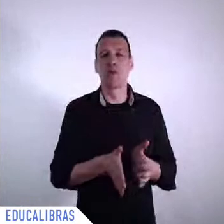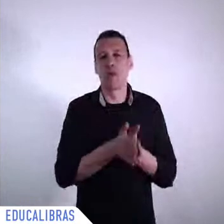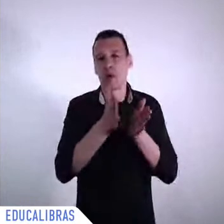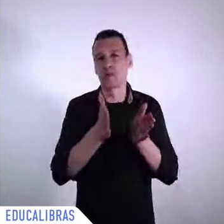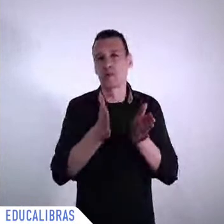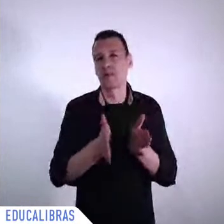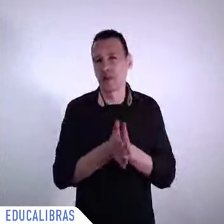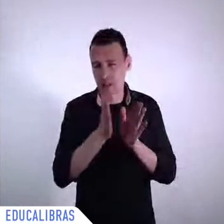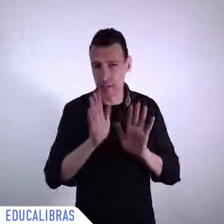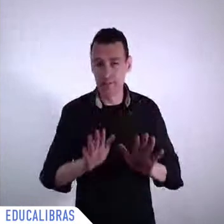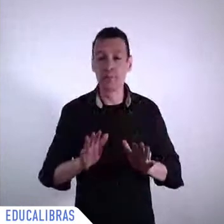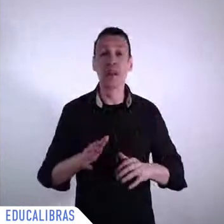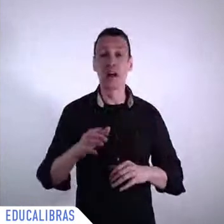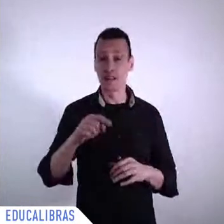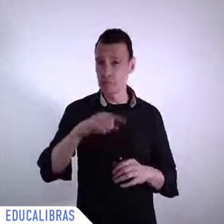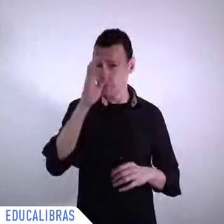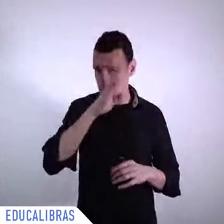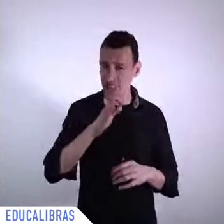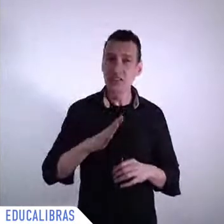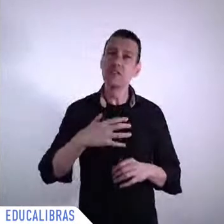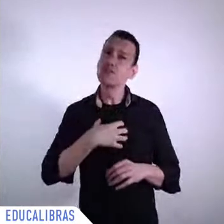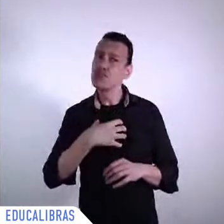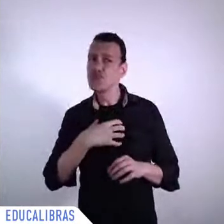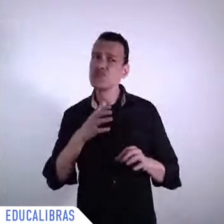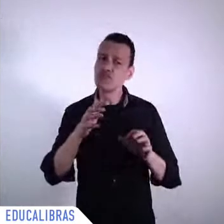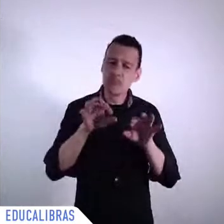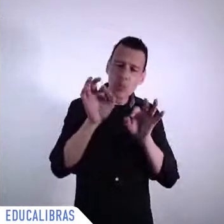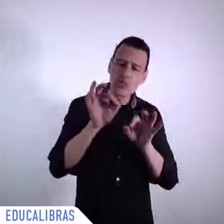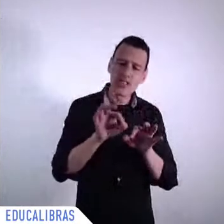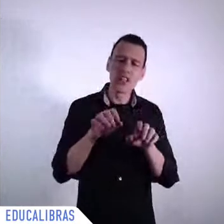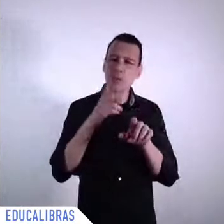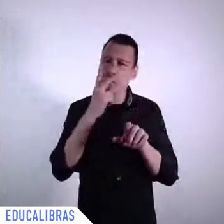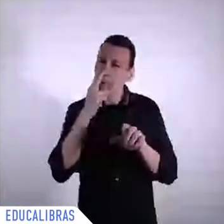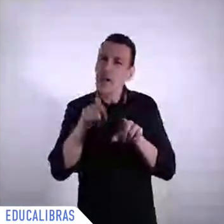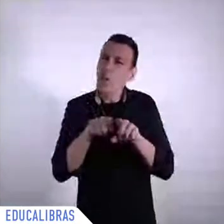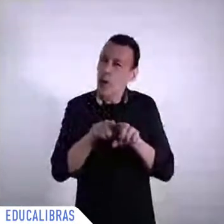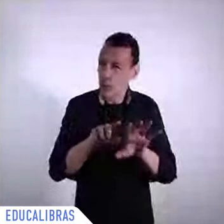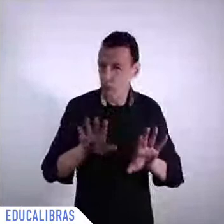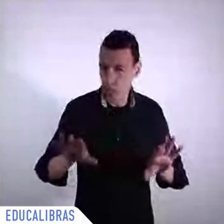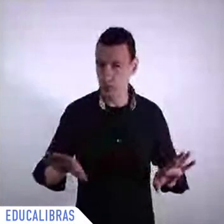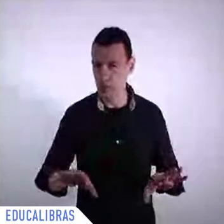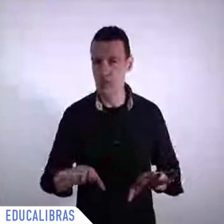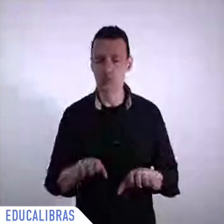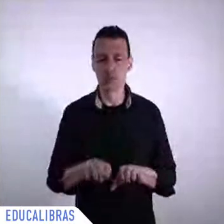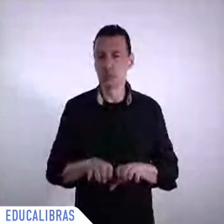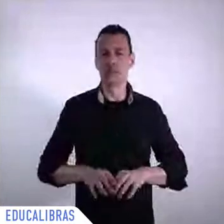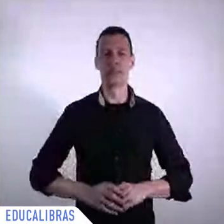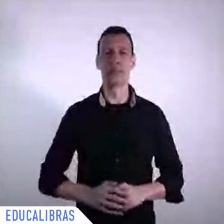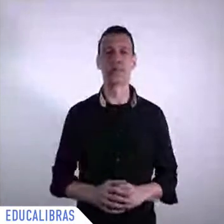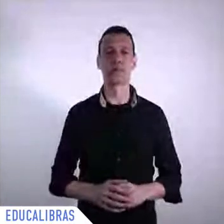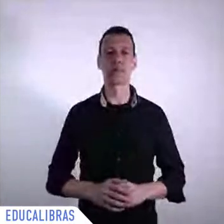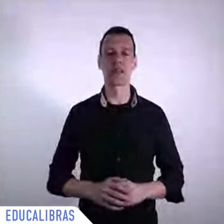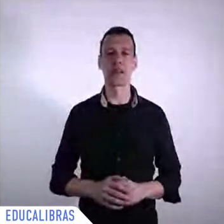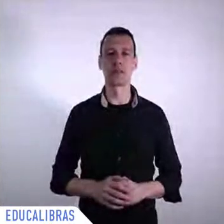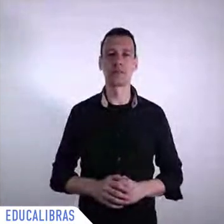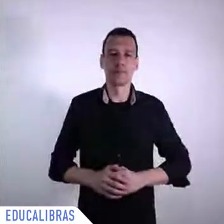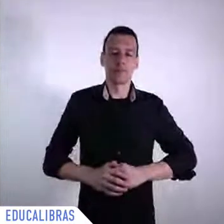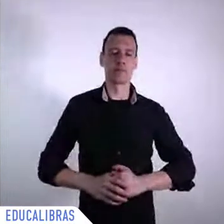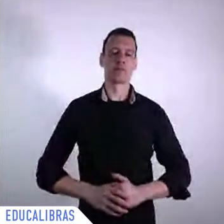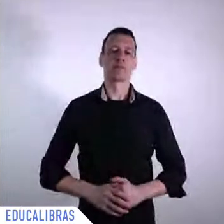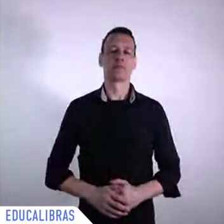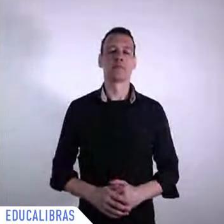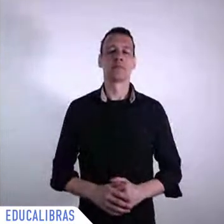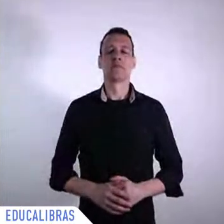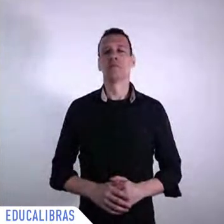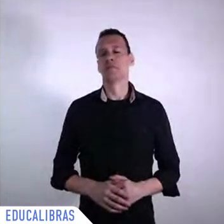.7 percentage point and more than one-fourth of Brazilians 26.9 percent